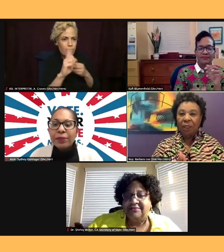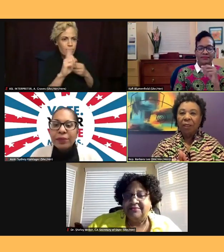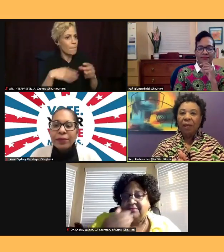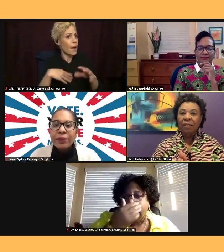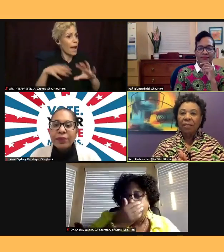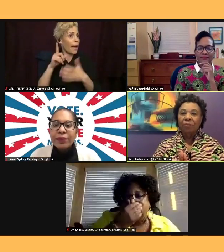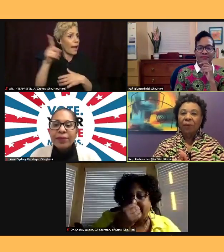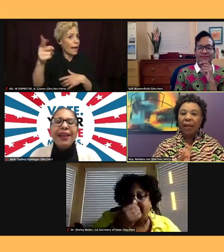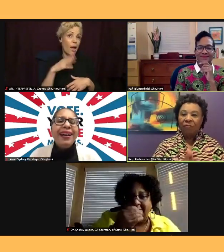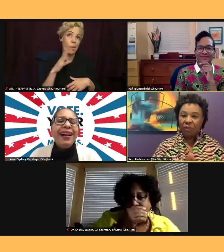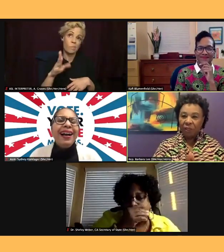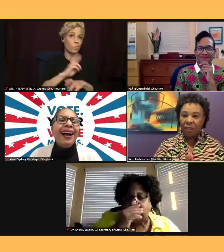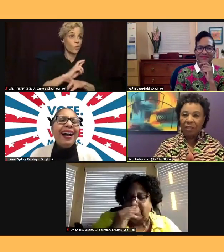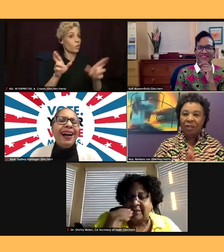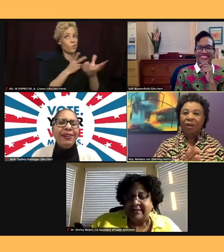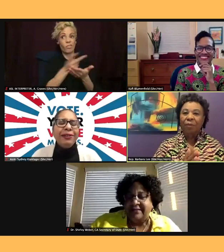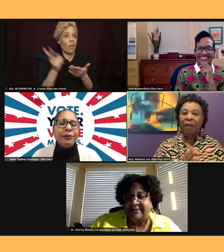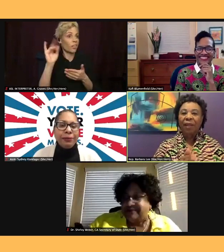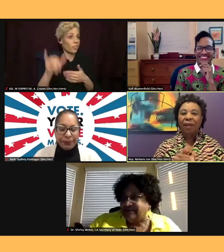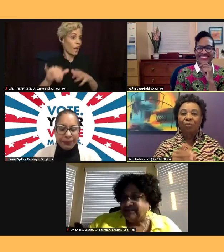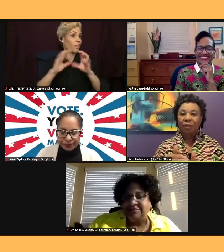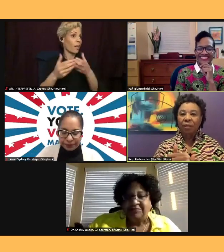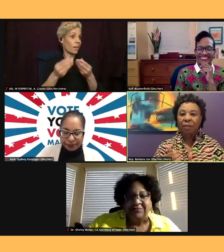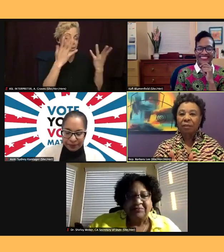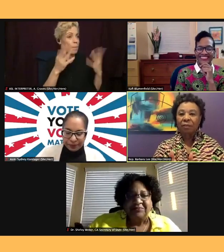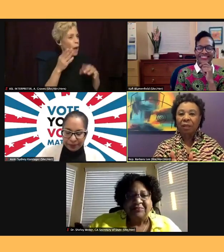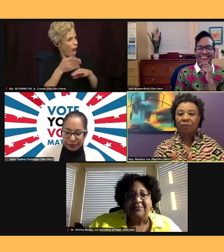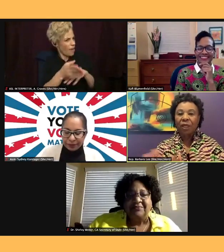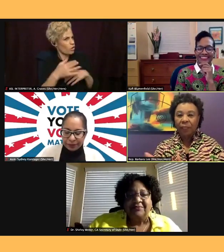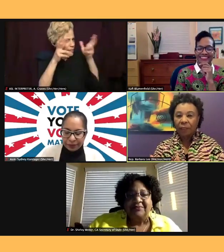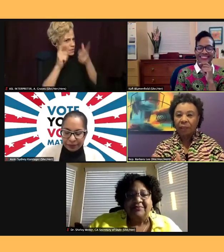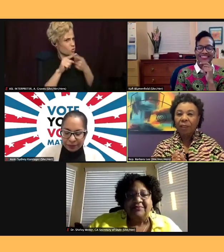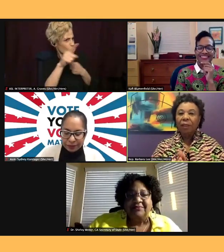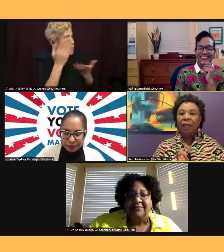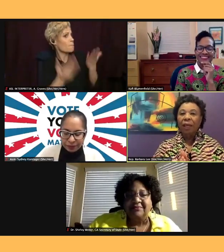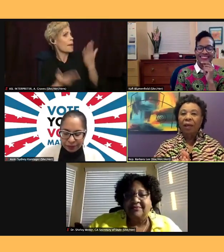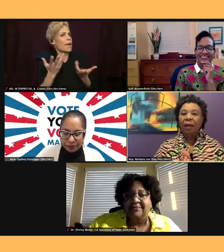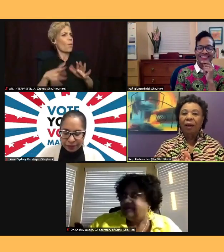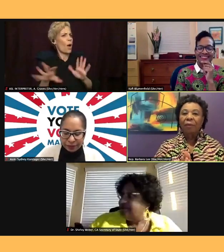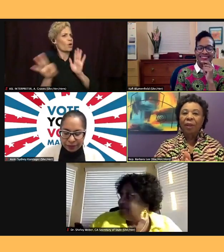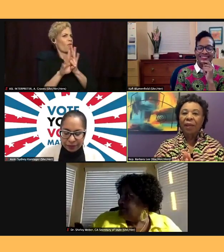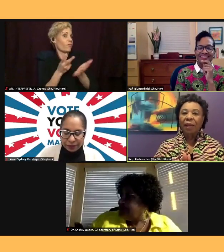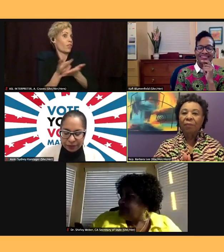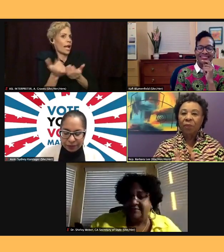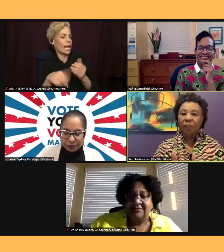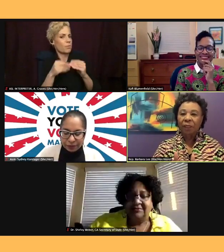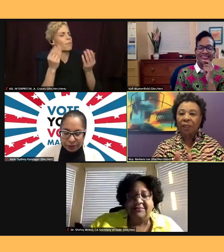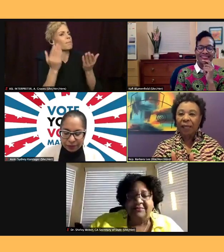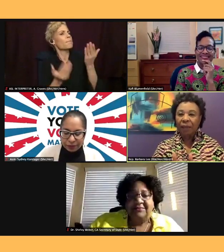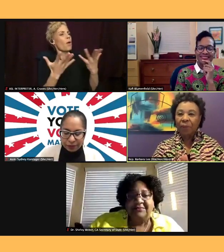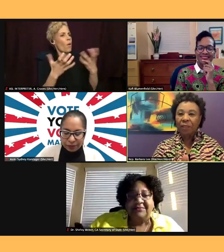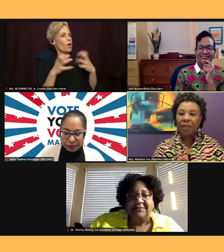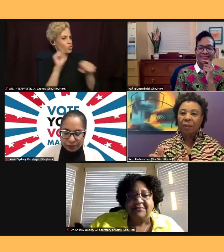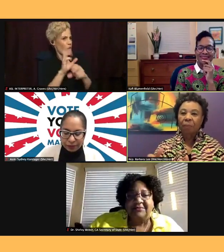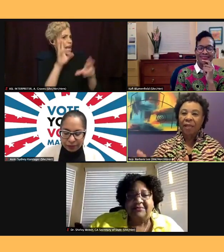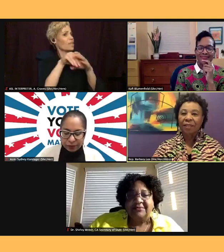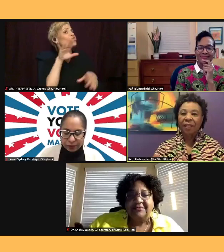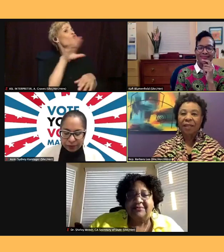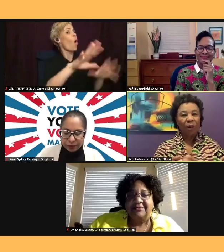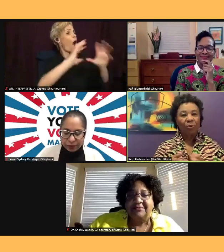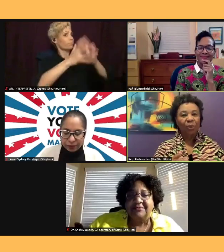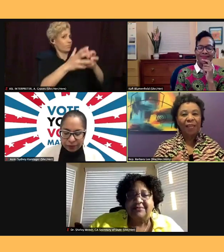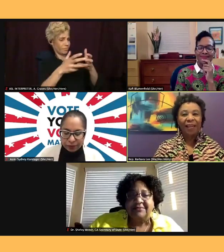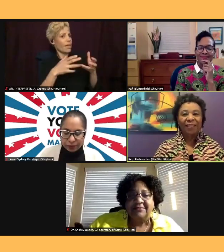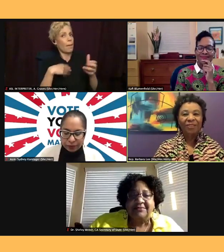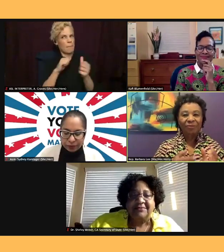after listening to her, maybe I'd reconsidered flunking. And maybe I'd work in her campaign class, but I really liked her